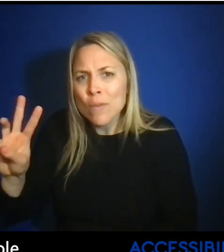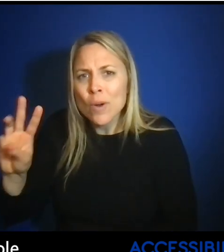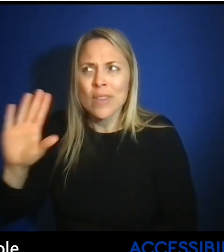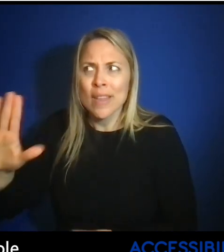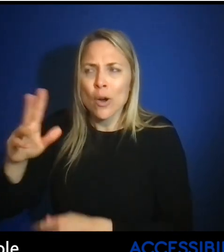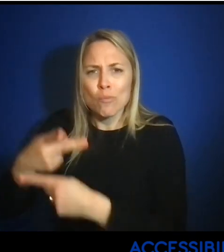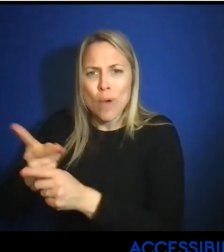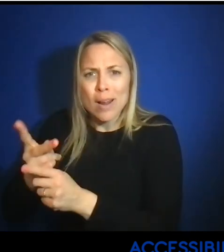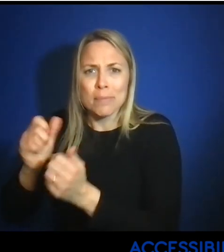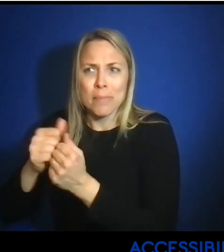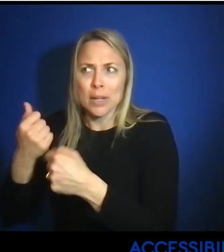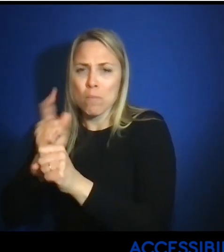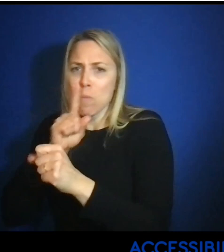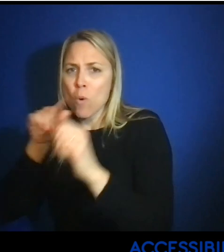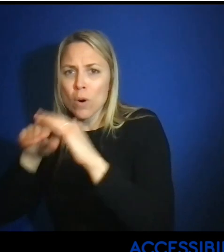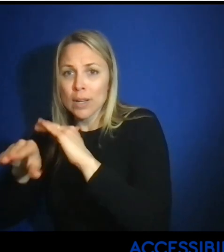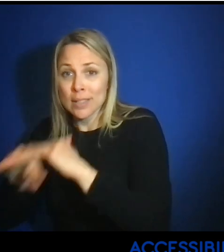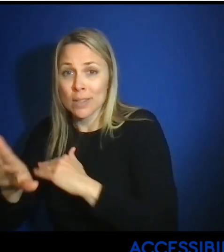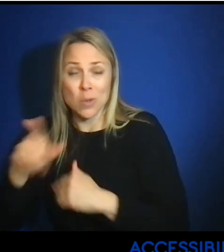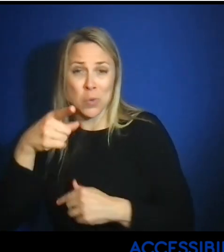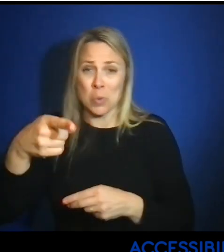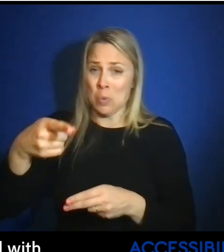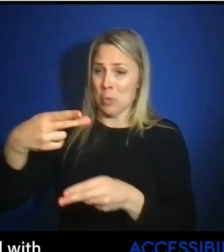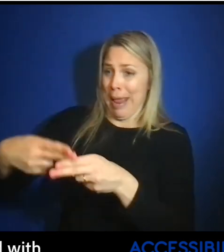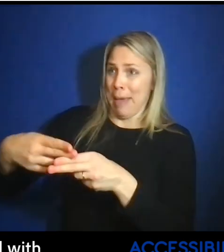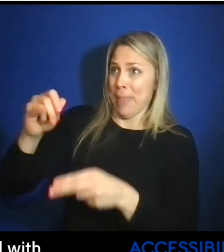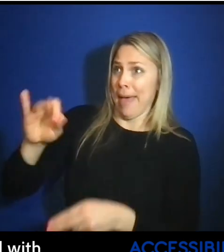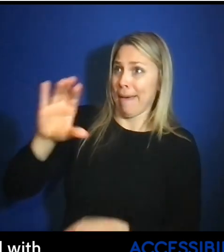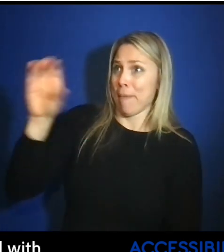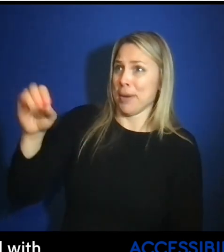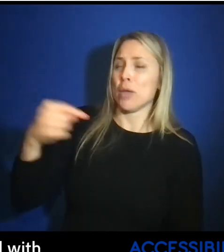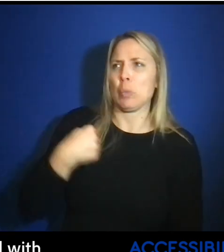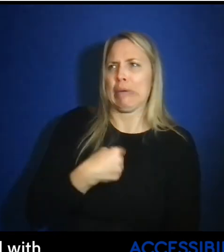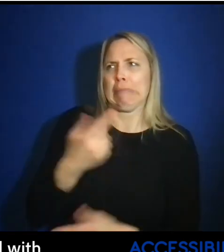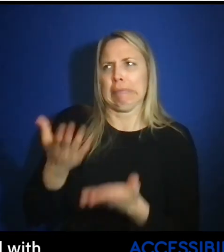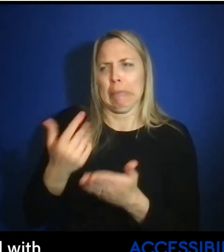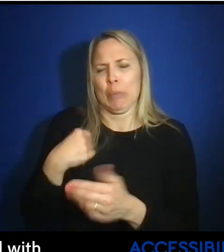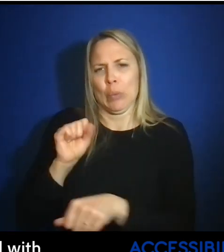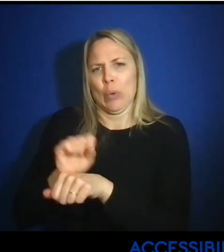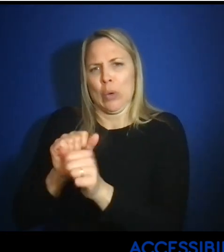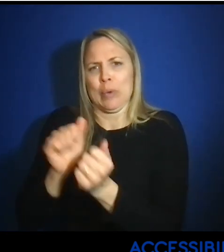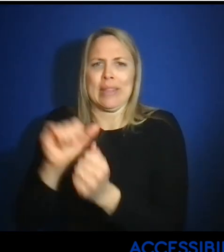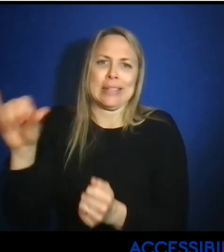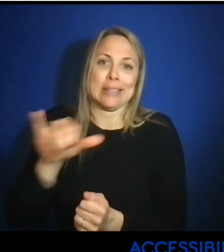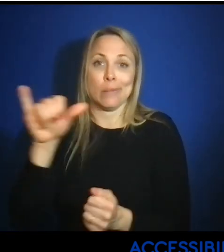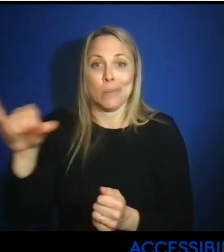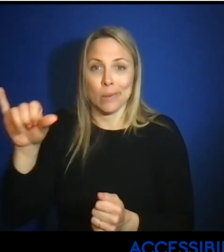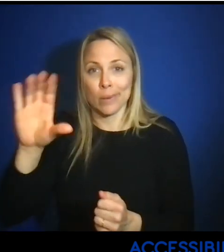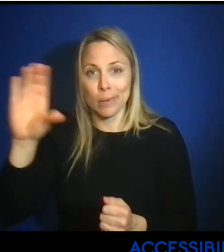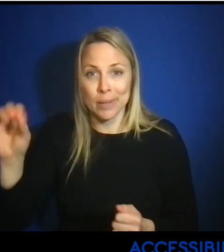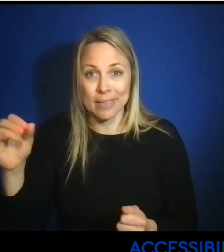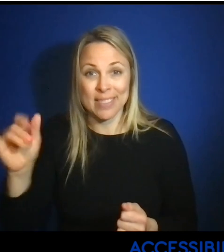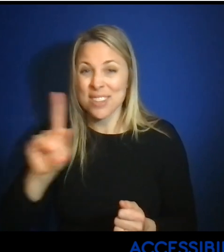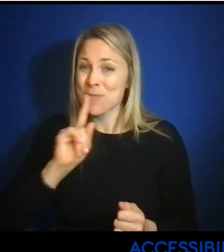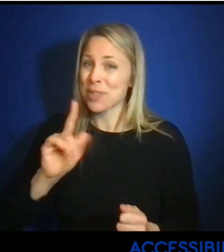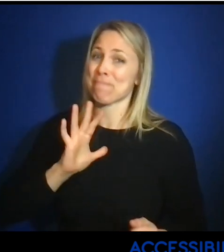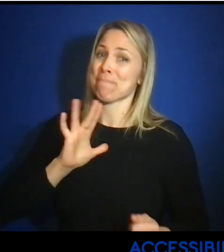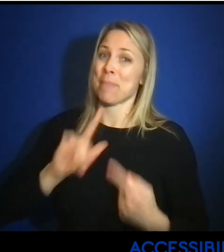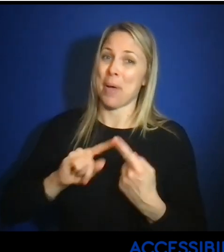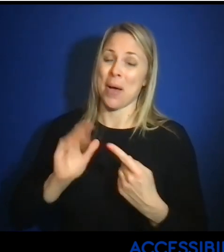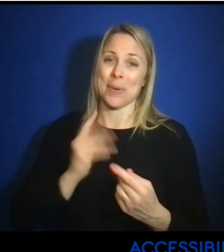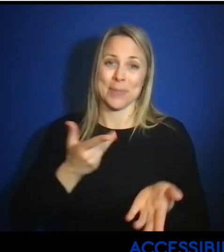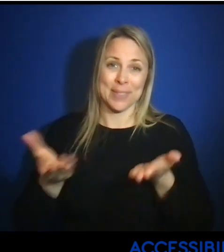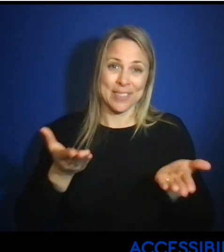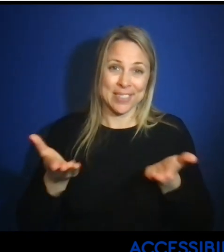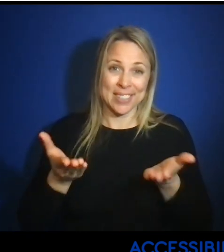to be accessible, so you name the customer we've probably worked with a similar one. And I think that's the beauty